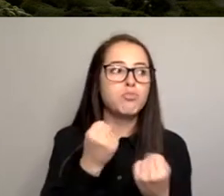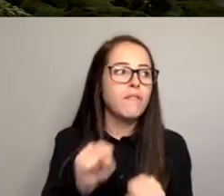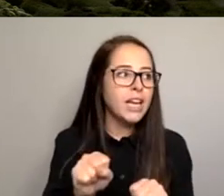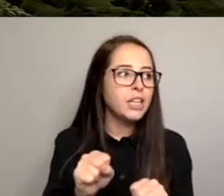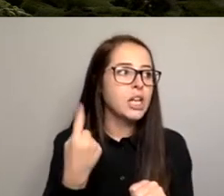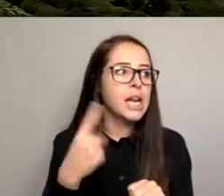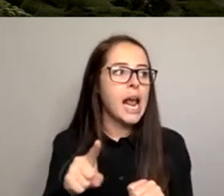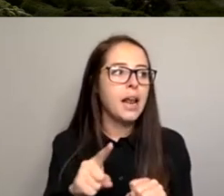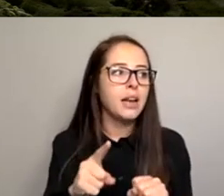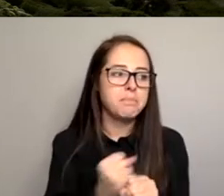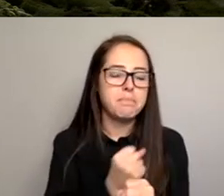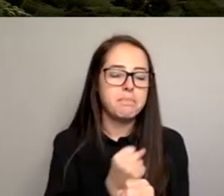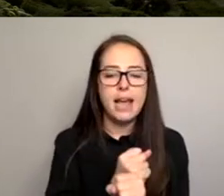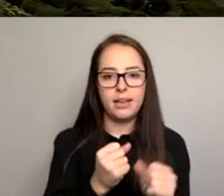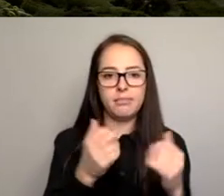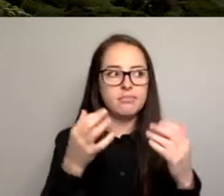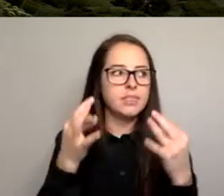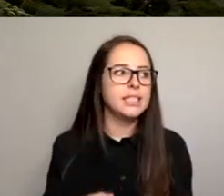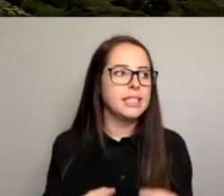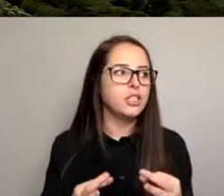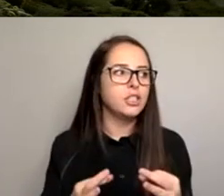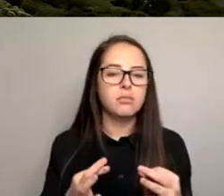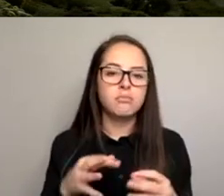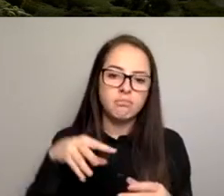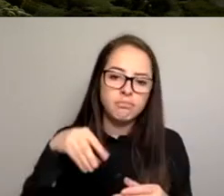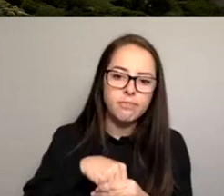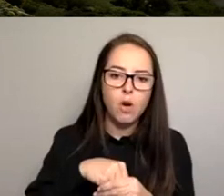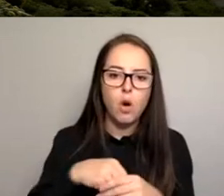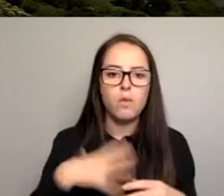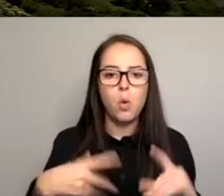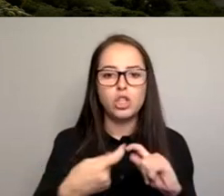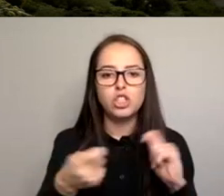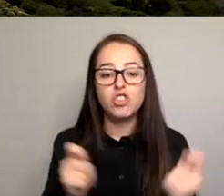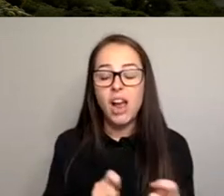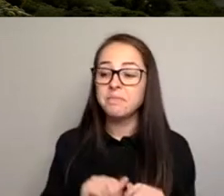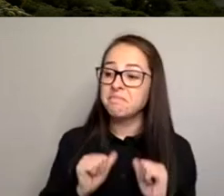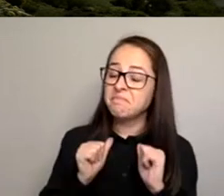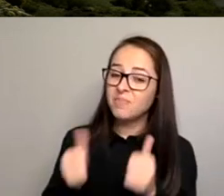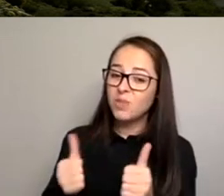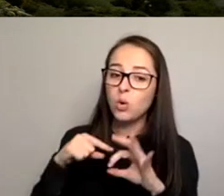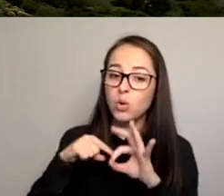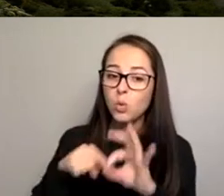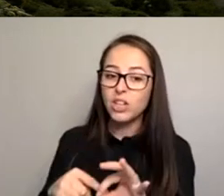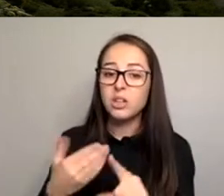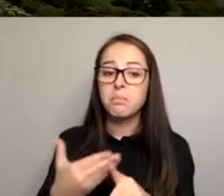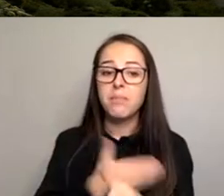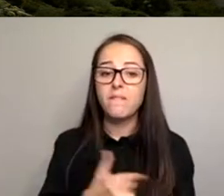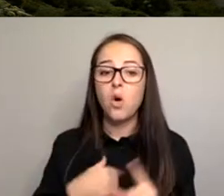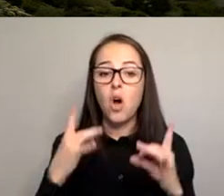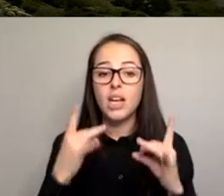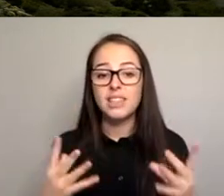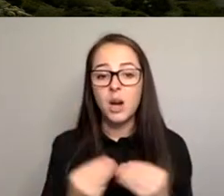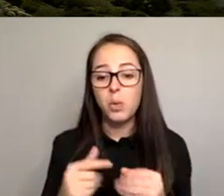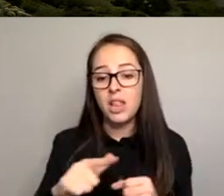journey to prevention work began around about 10 years ago. Before commencing in local government, government, I